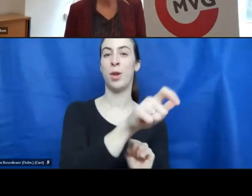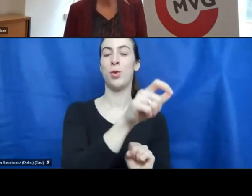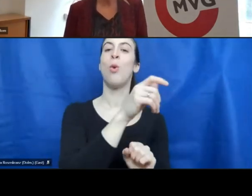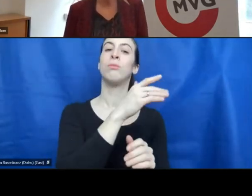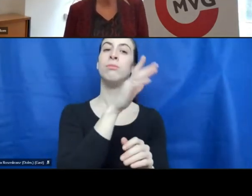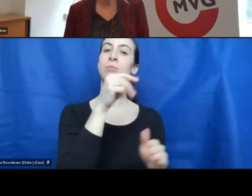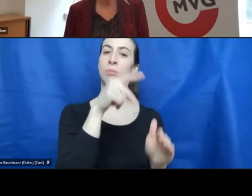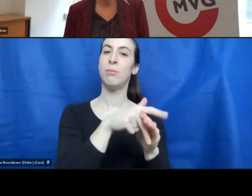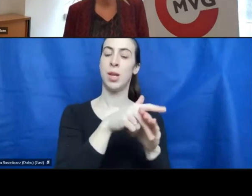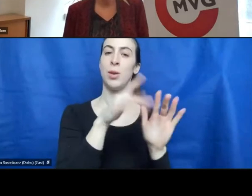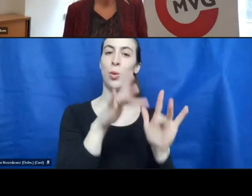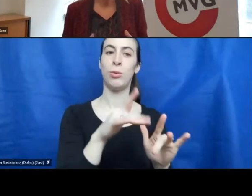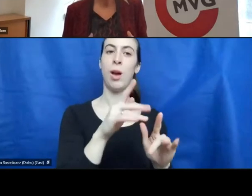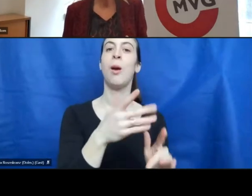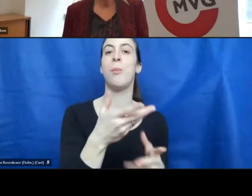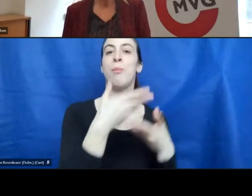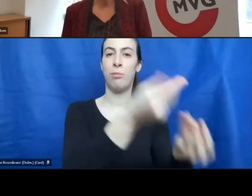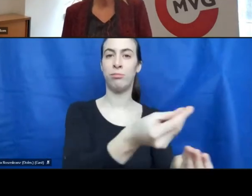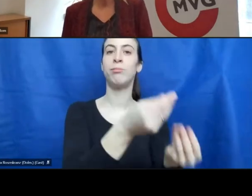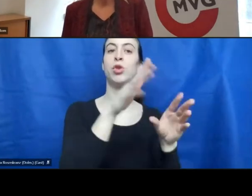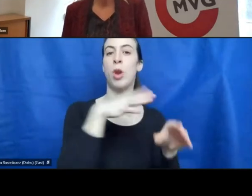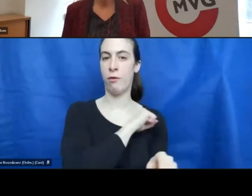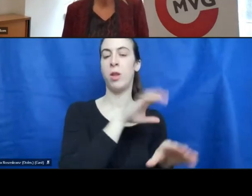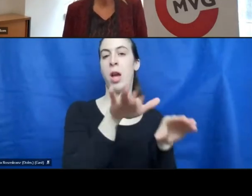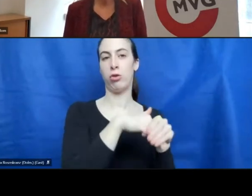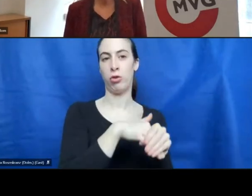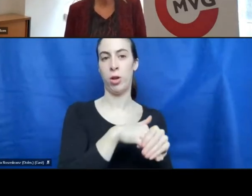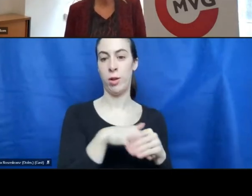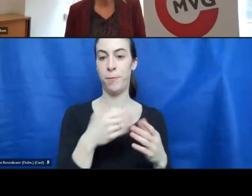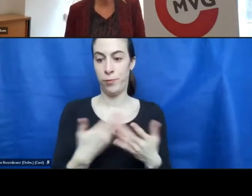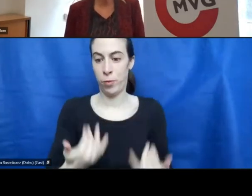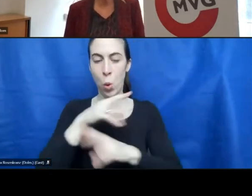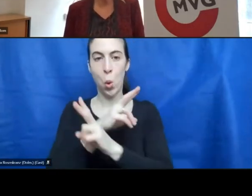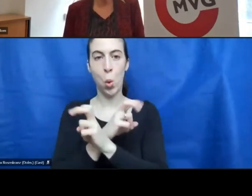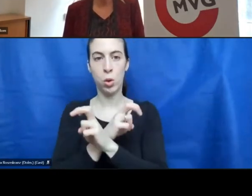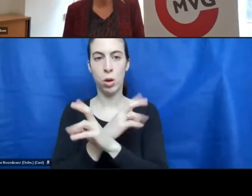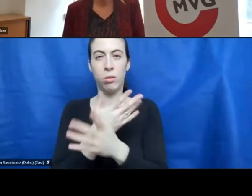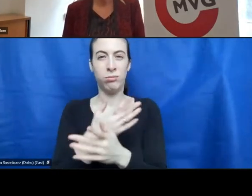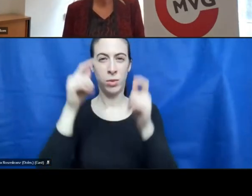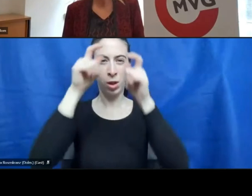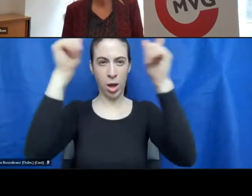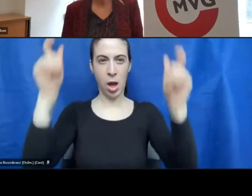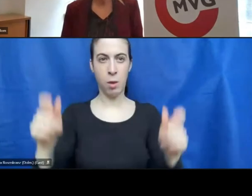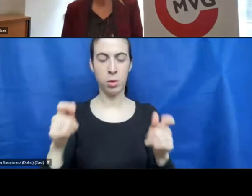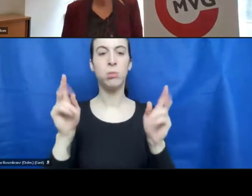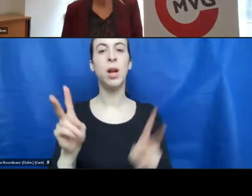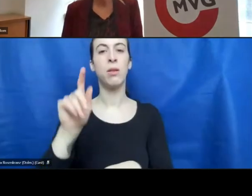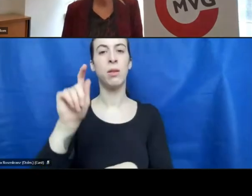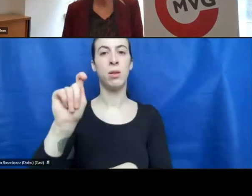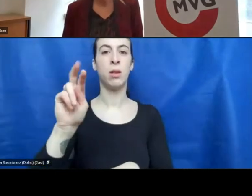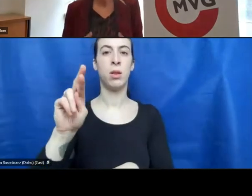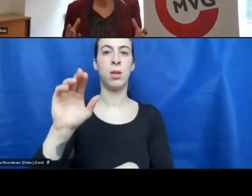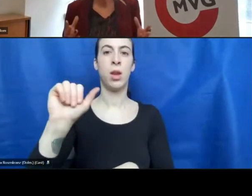the framework we provide. In Austria, you can take over a traffic either by